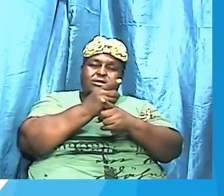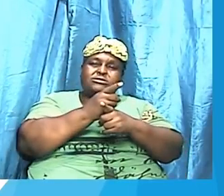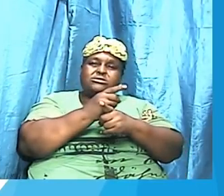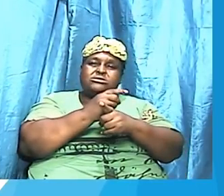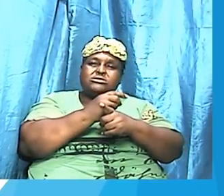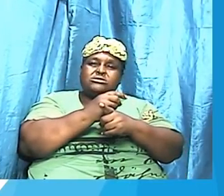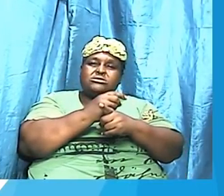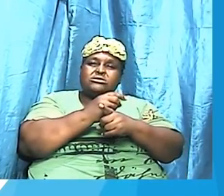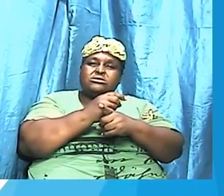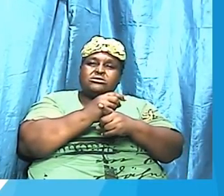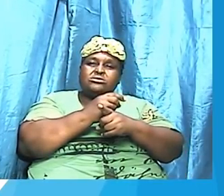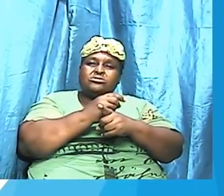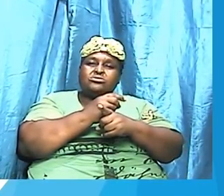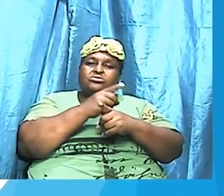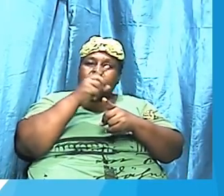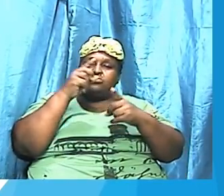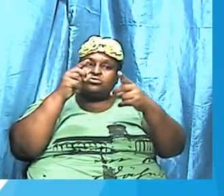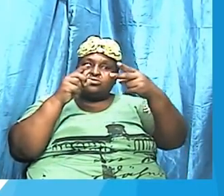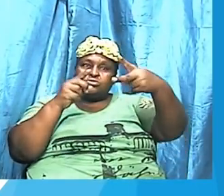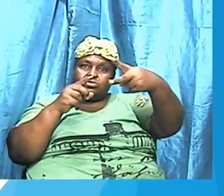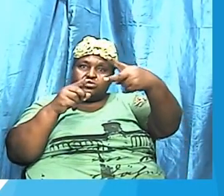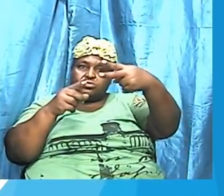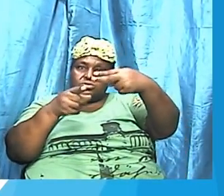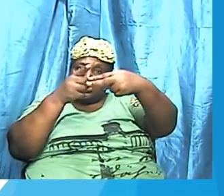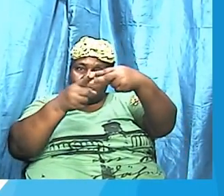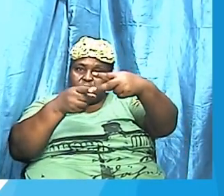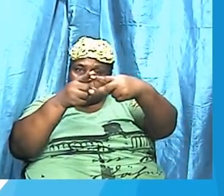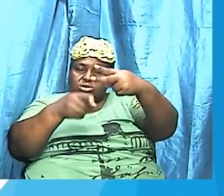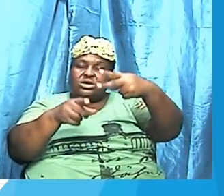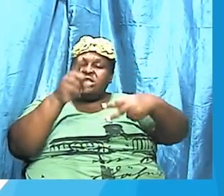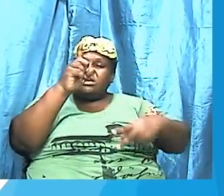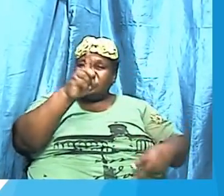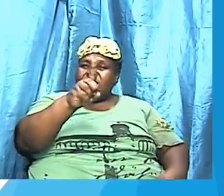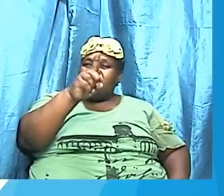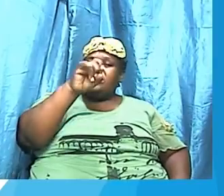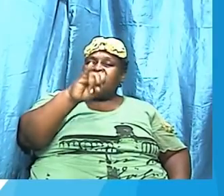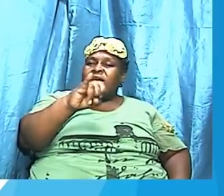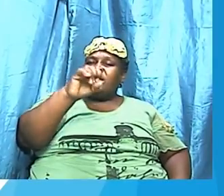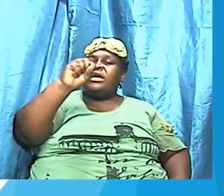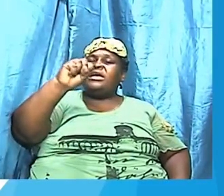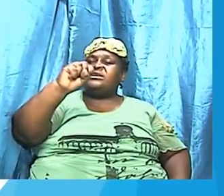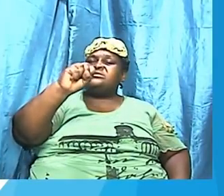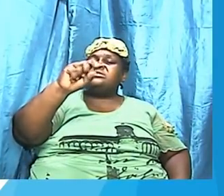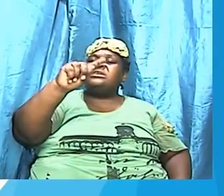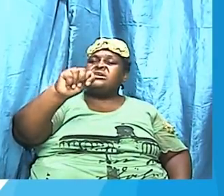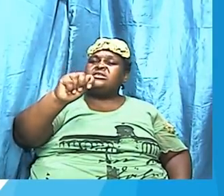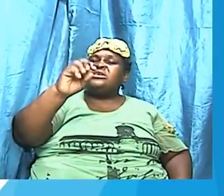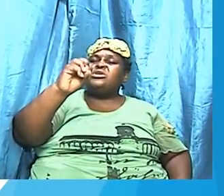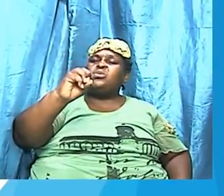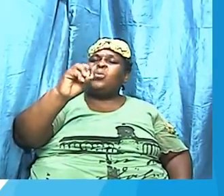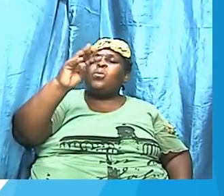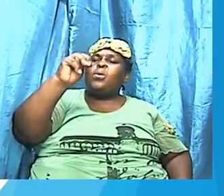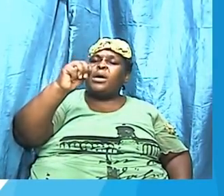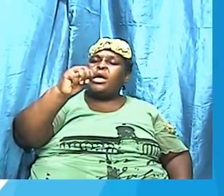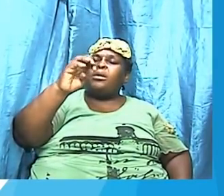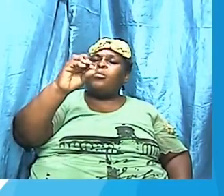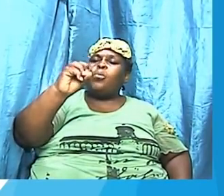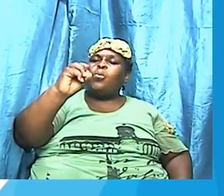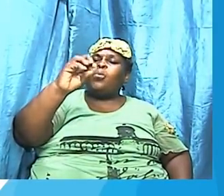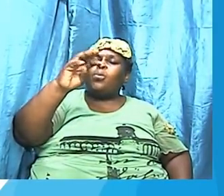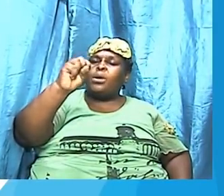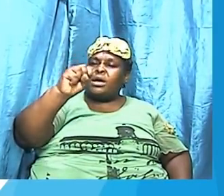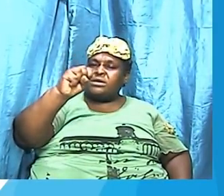two-edged is from the Greek word it should be D-I-S T-O-M-O-S it's